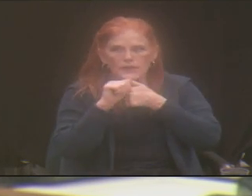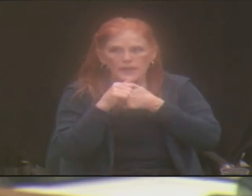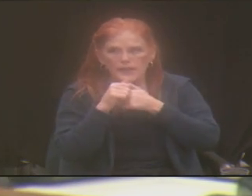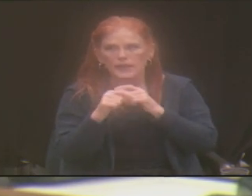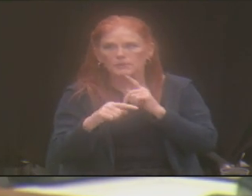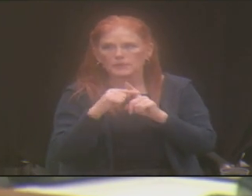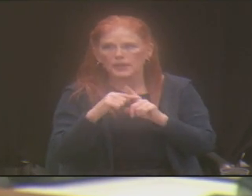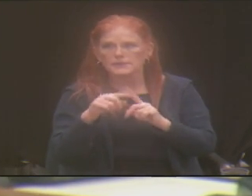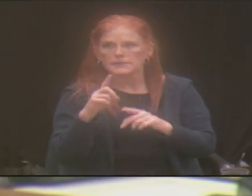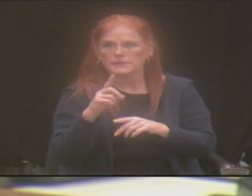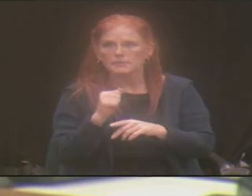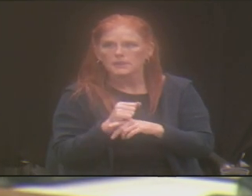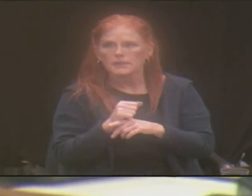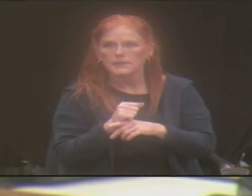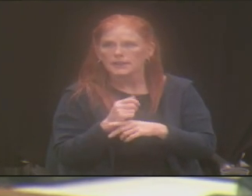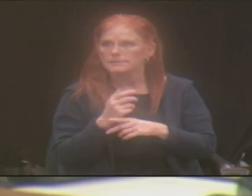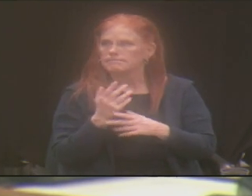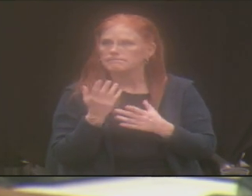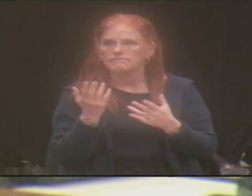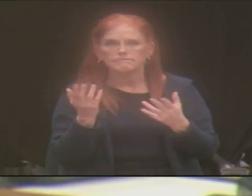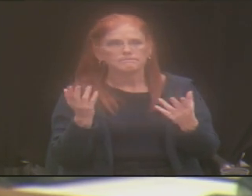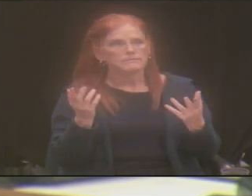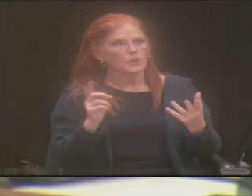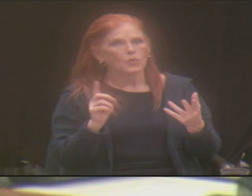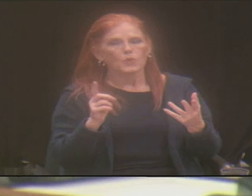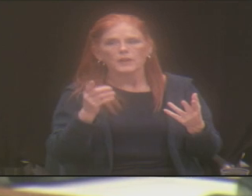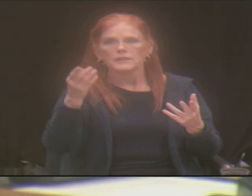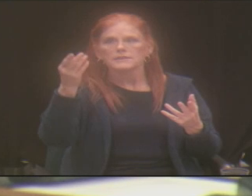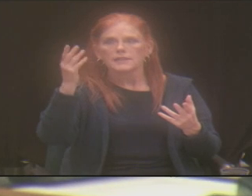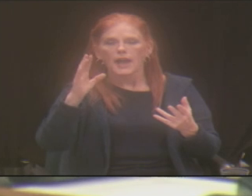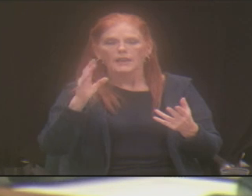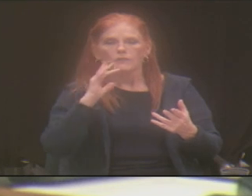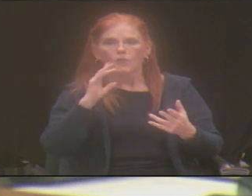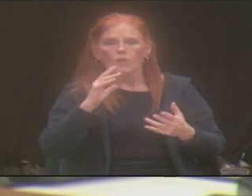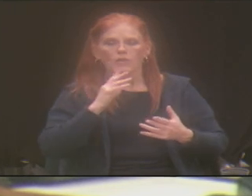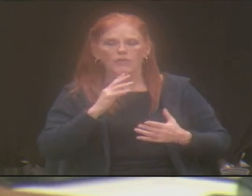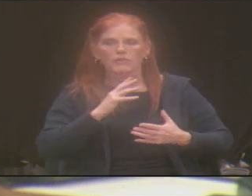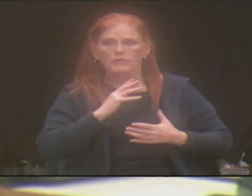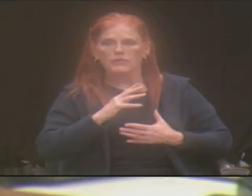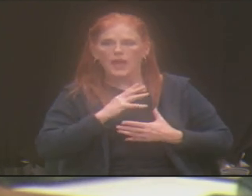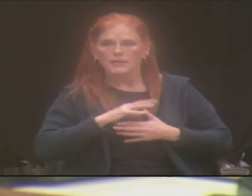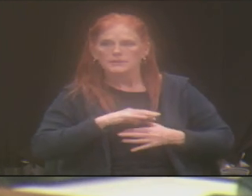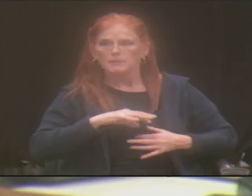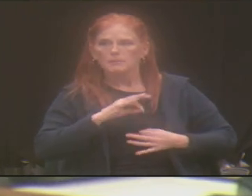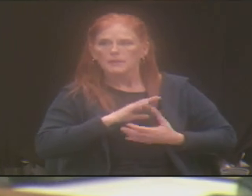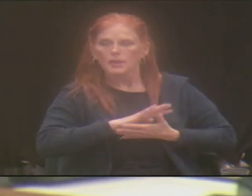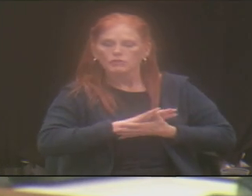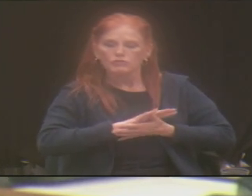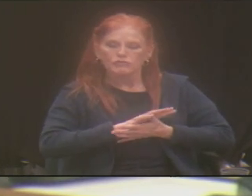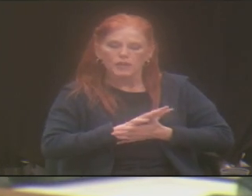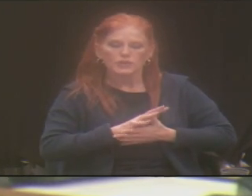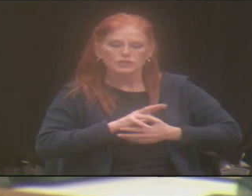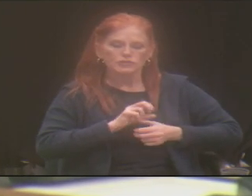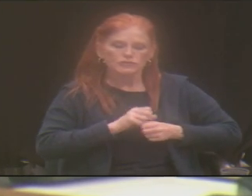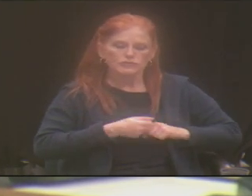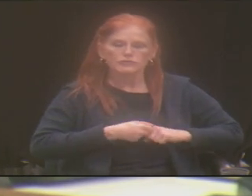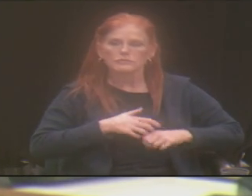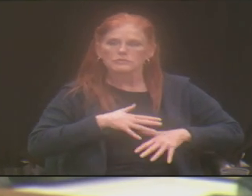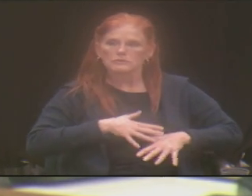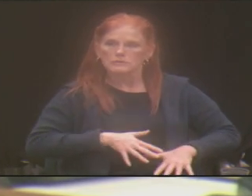is God next to that crushed in spirit. And so all of this grew